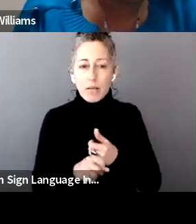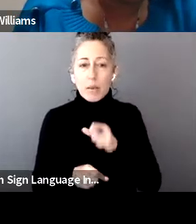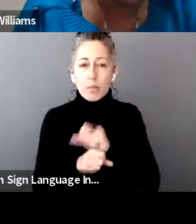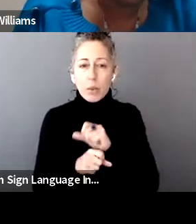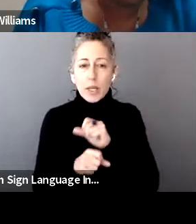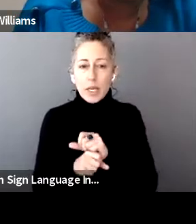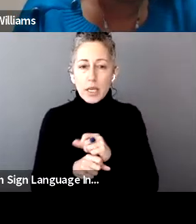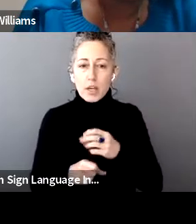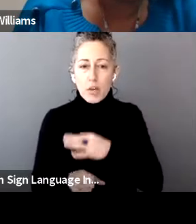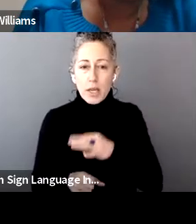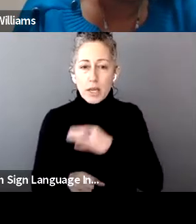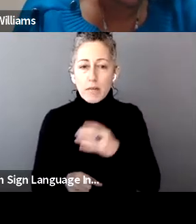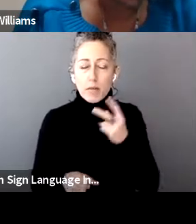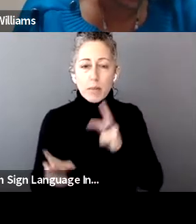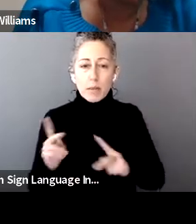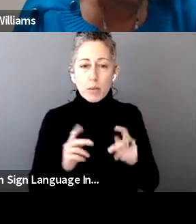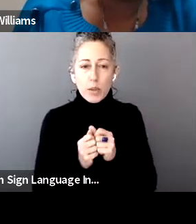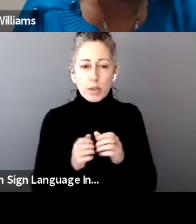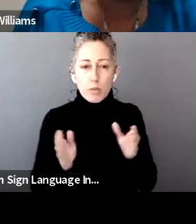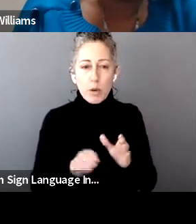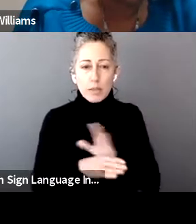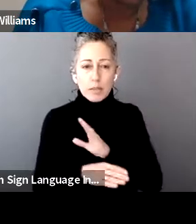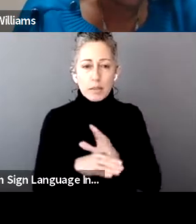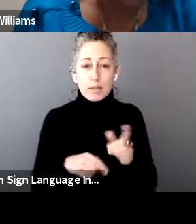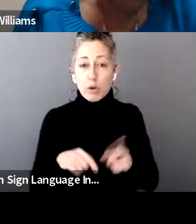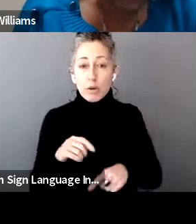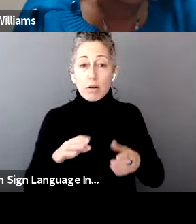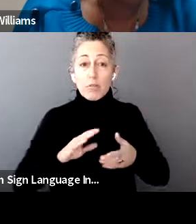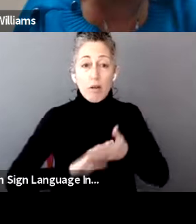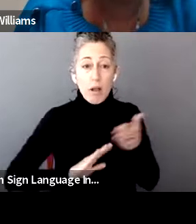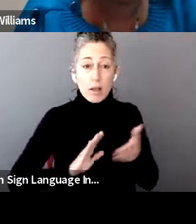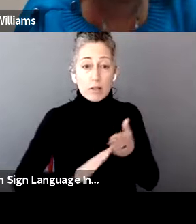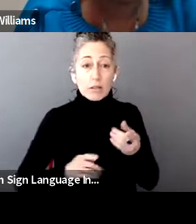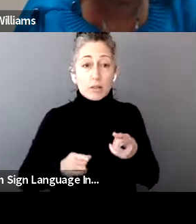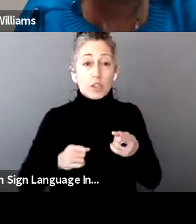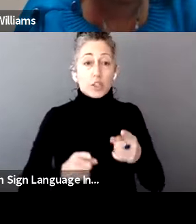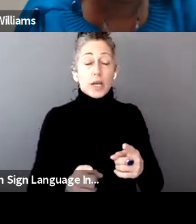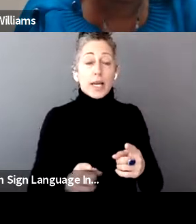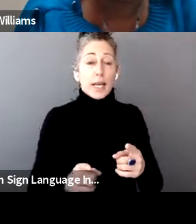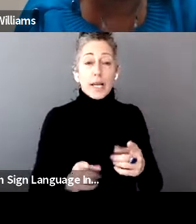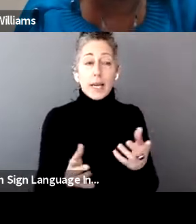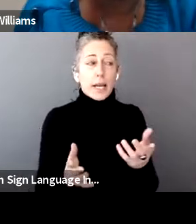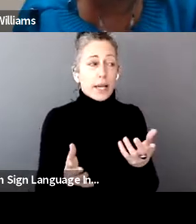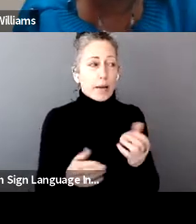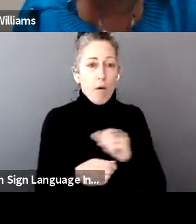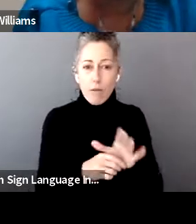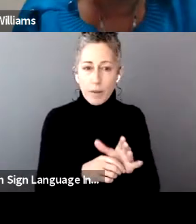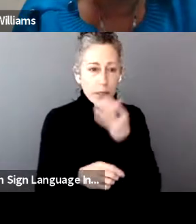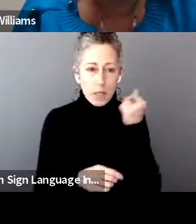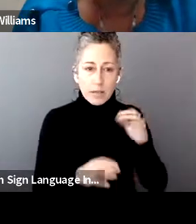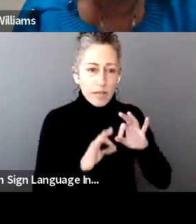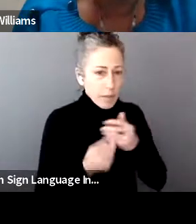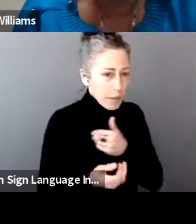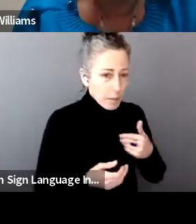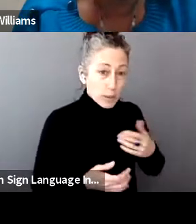that have small businesses that could not operate due to them being sick or family members being sick. That's on the, on the taxes